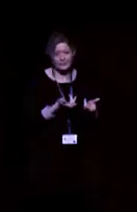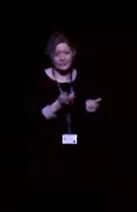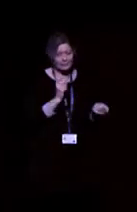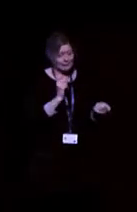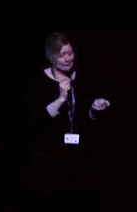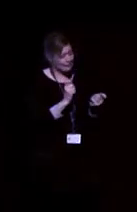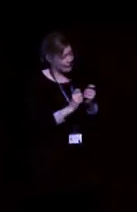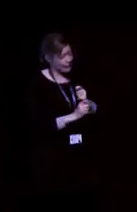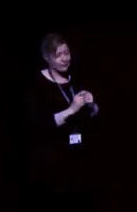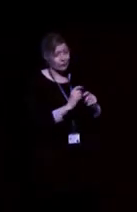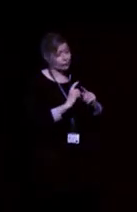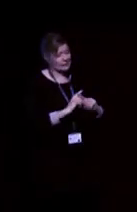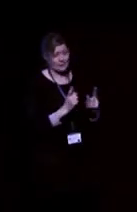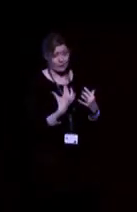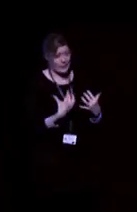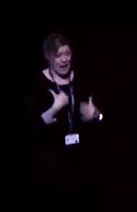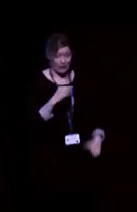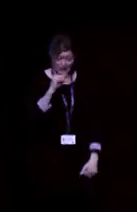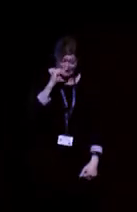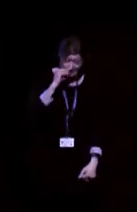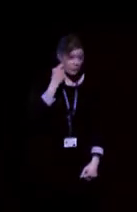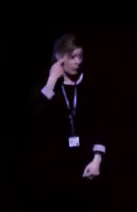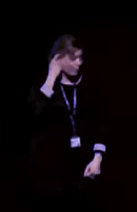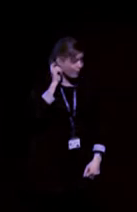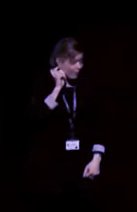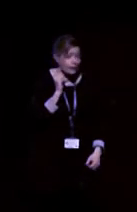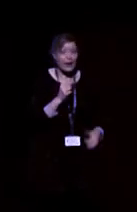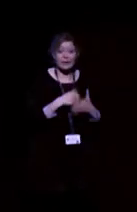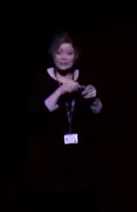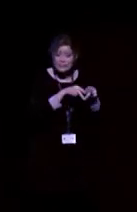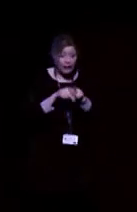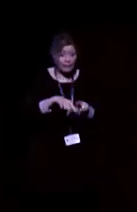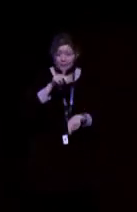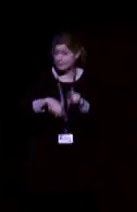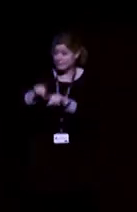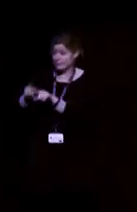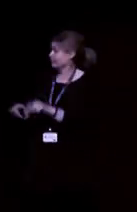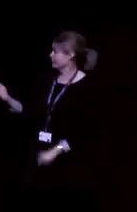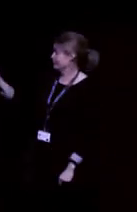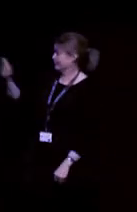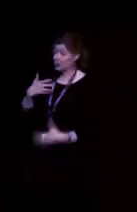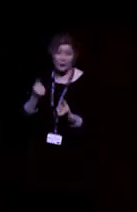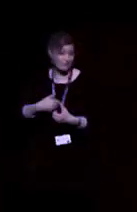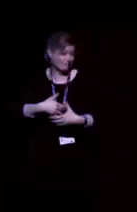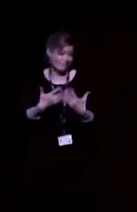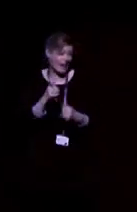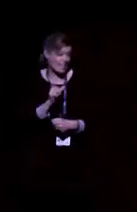You can get many different styles of hearing aids. And you can get them in virtually any colour you would like them.